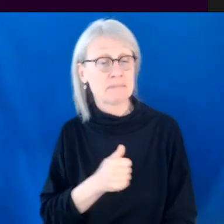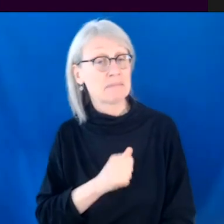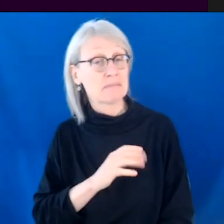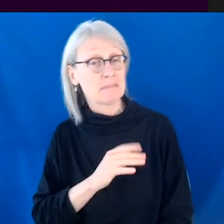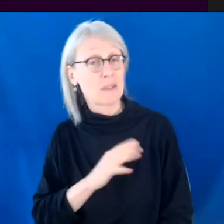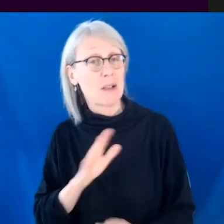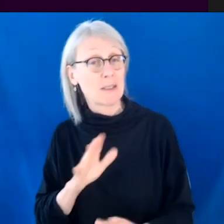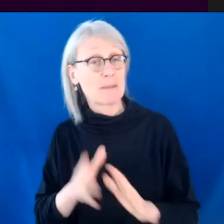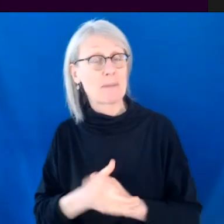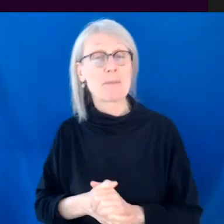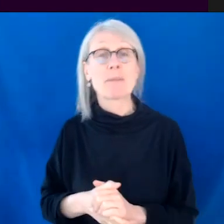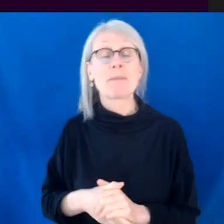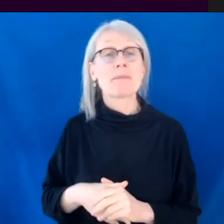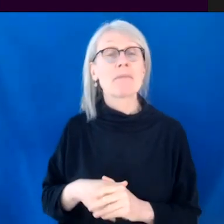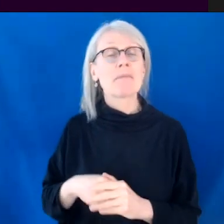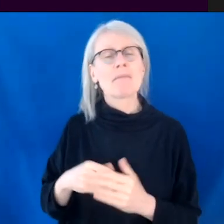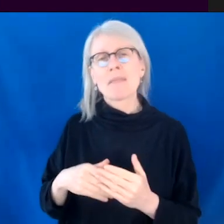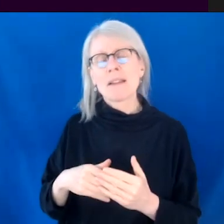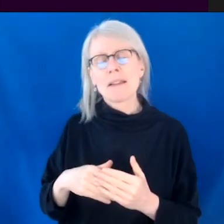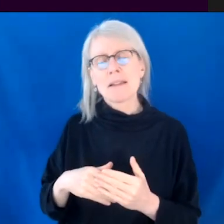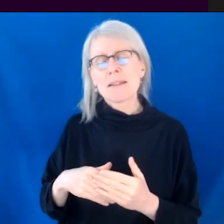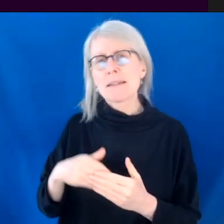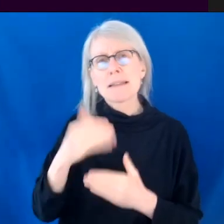so the next question that I have for you is what inspires you?